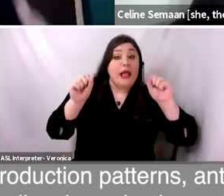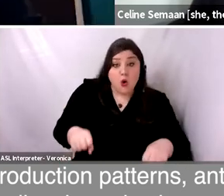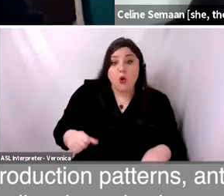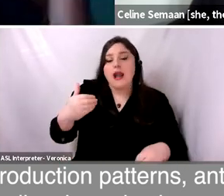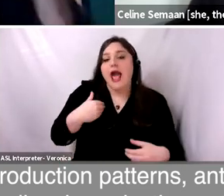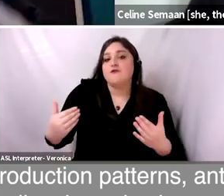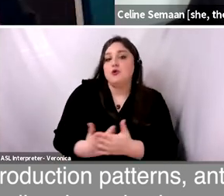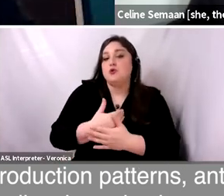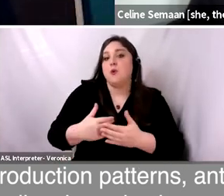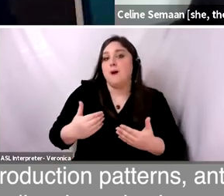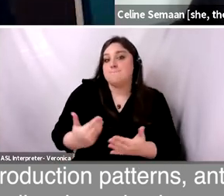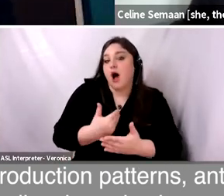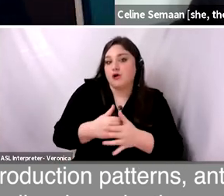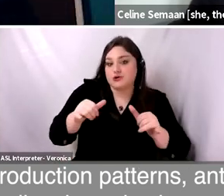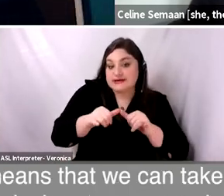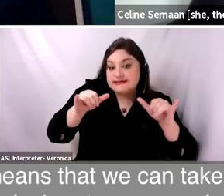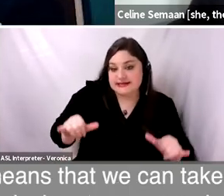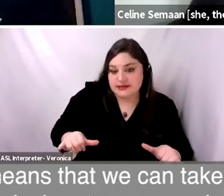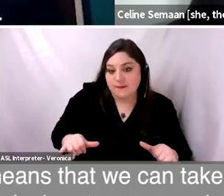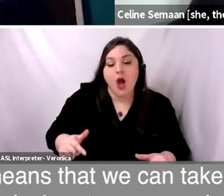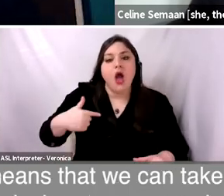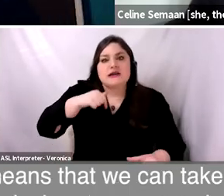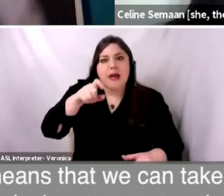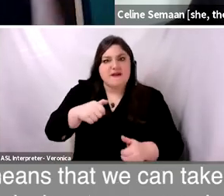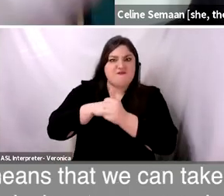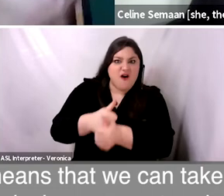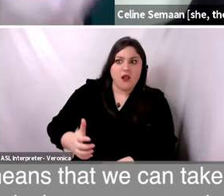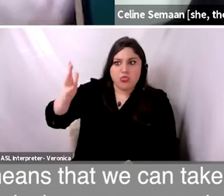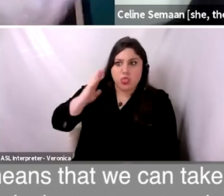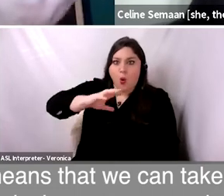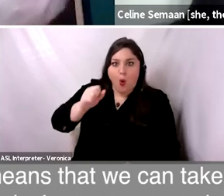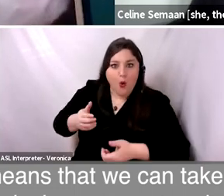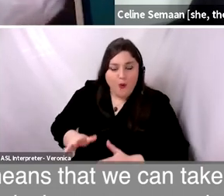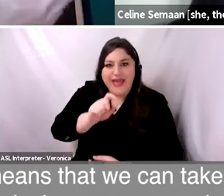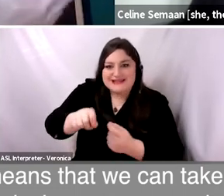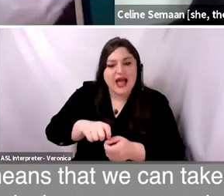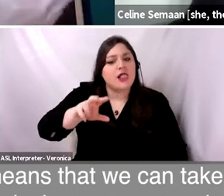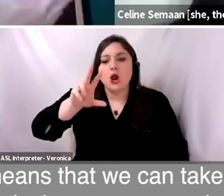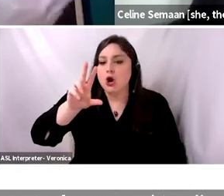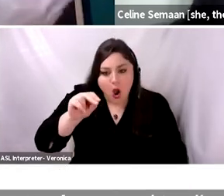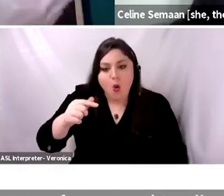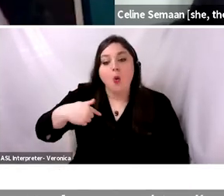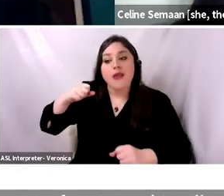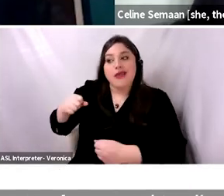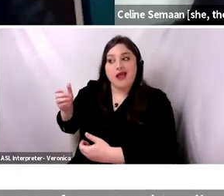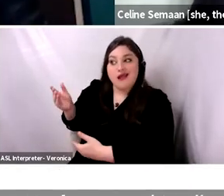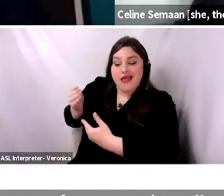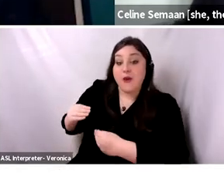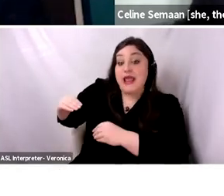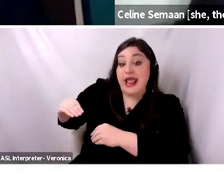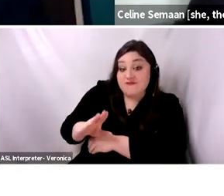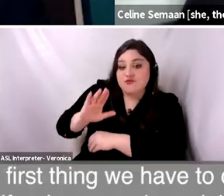antique or medieval production patterns. It means that we can take this historical component and make it part of our